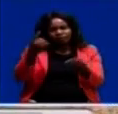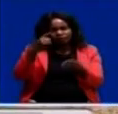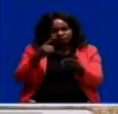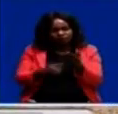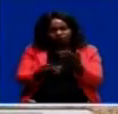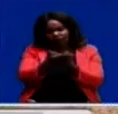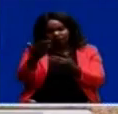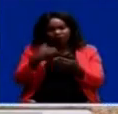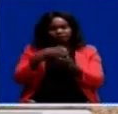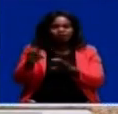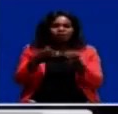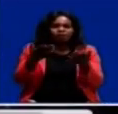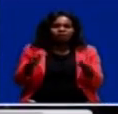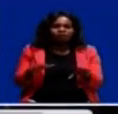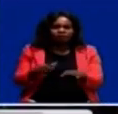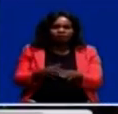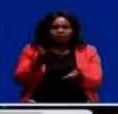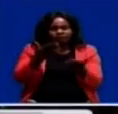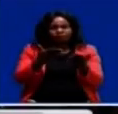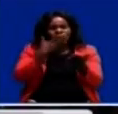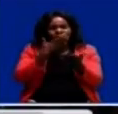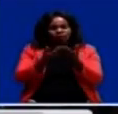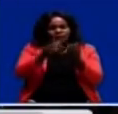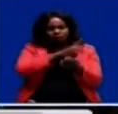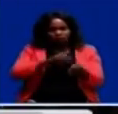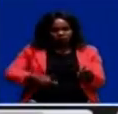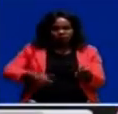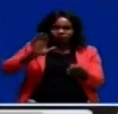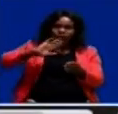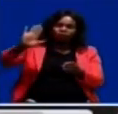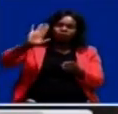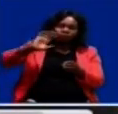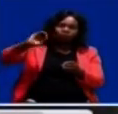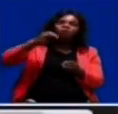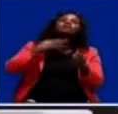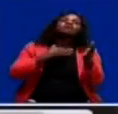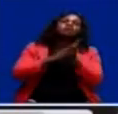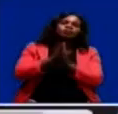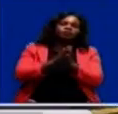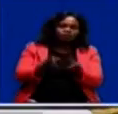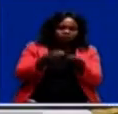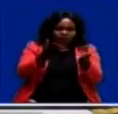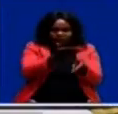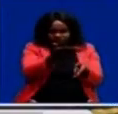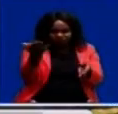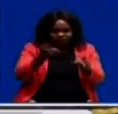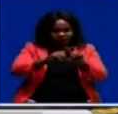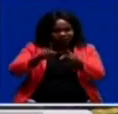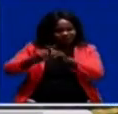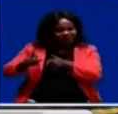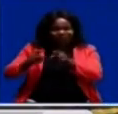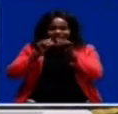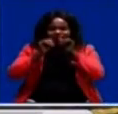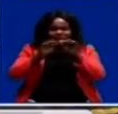have done. May the good Lord in his own infinite wisdom grant you various mercies